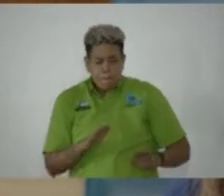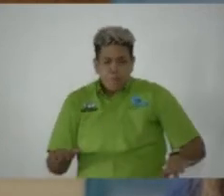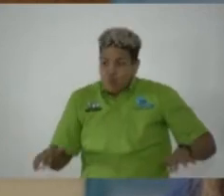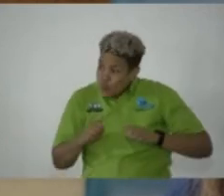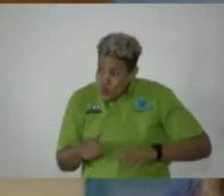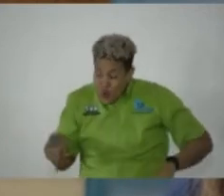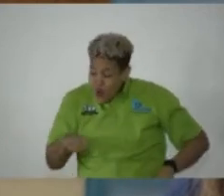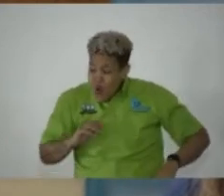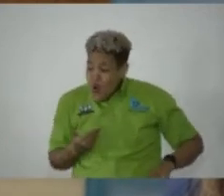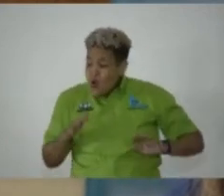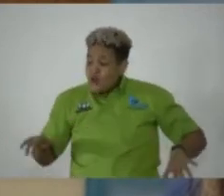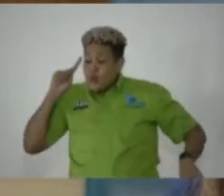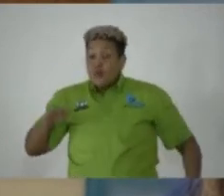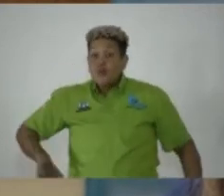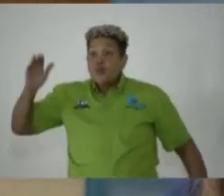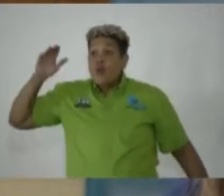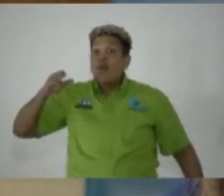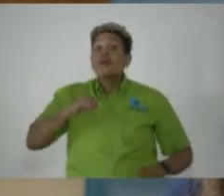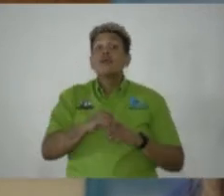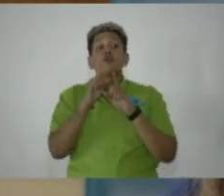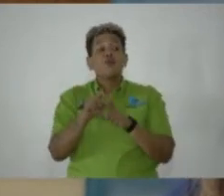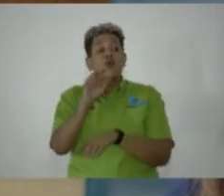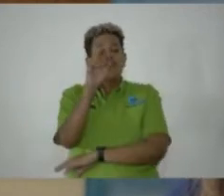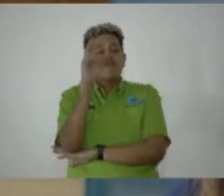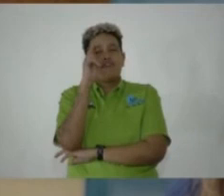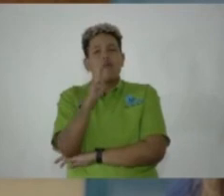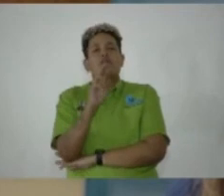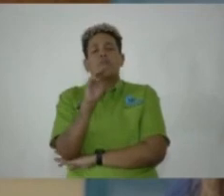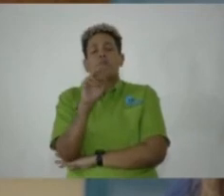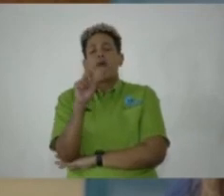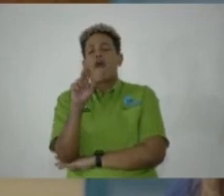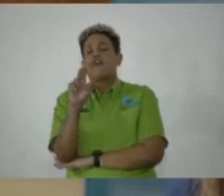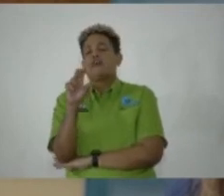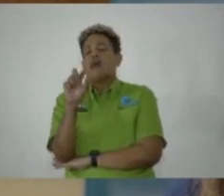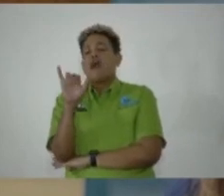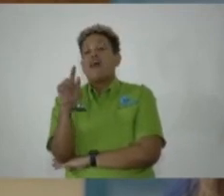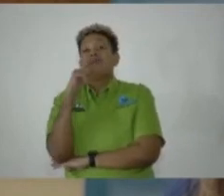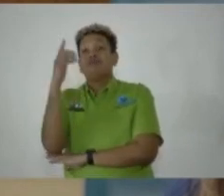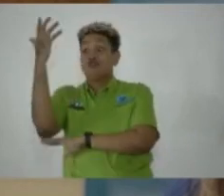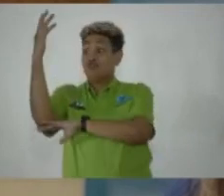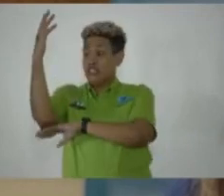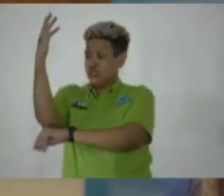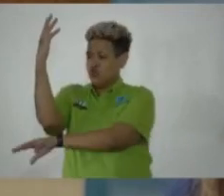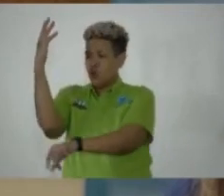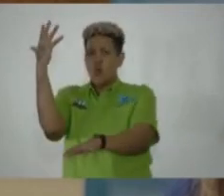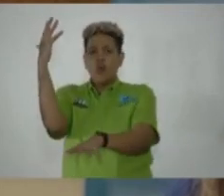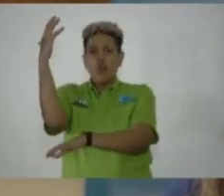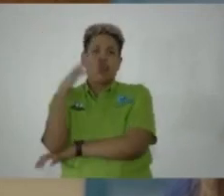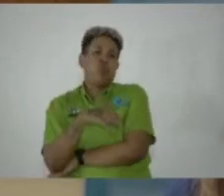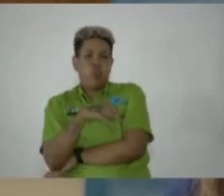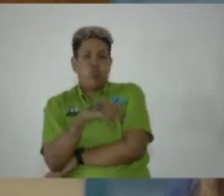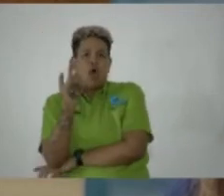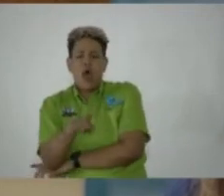this, our children will grow up, in the words of right, excellent, Marcus Messiah Garvey as trees without roots. It is